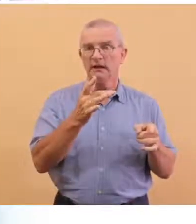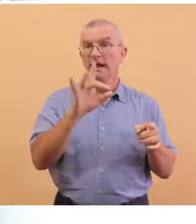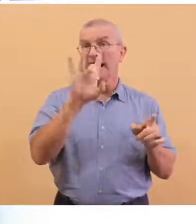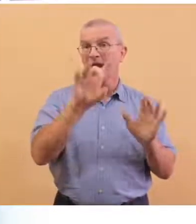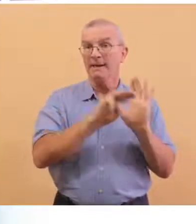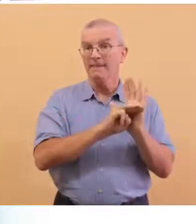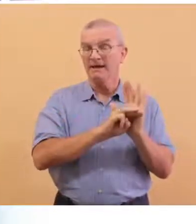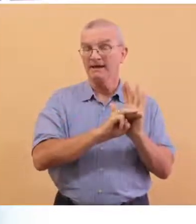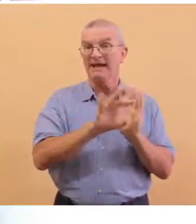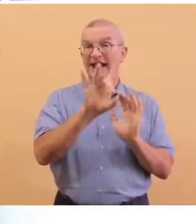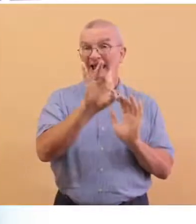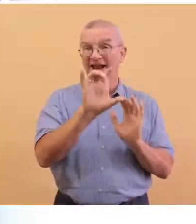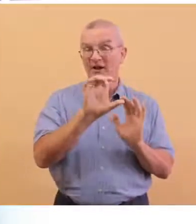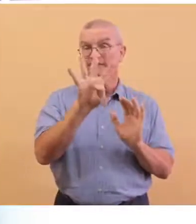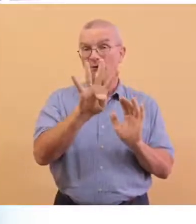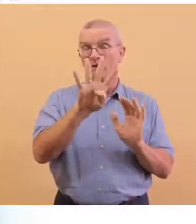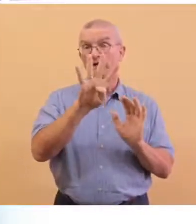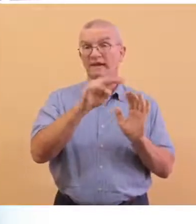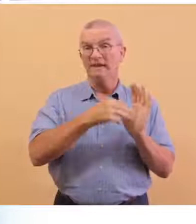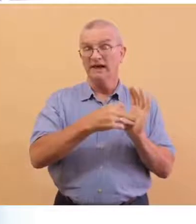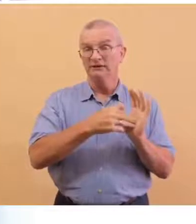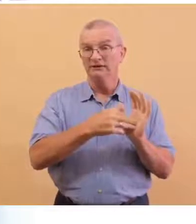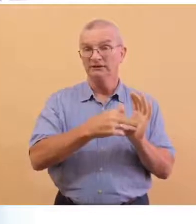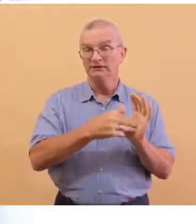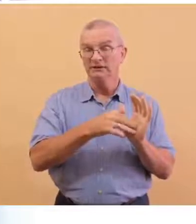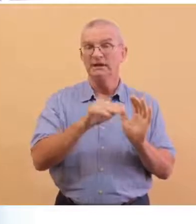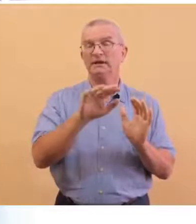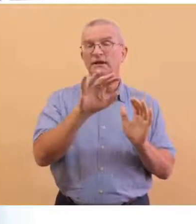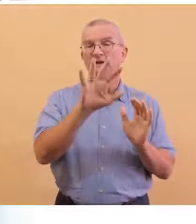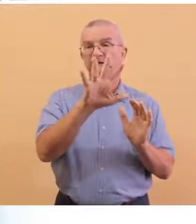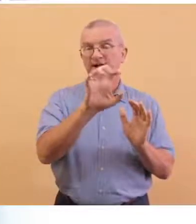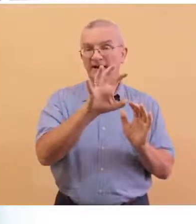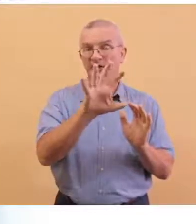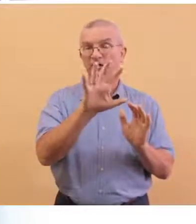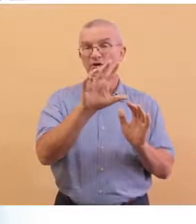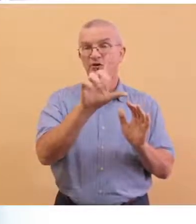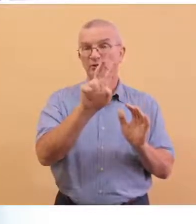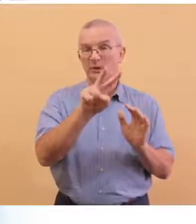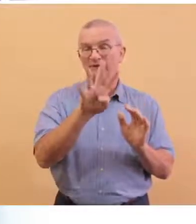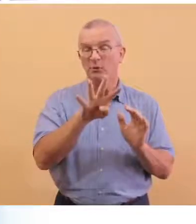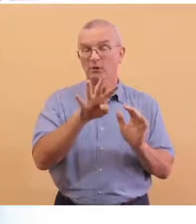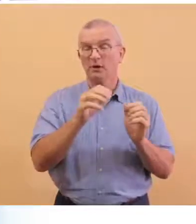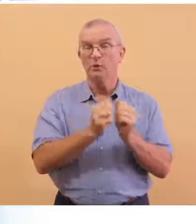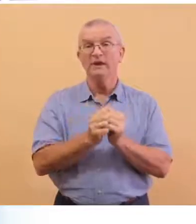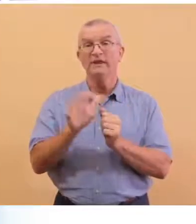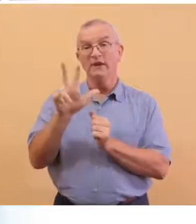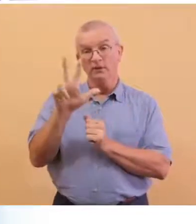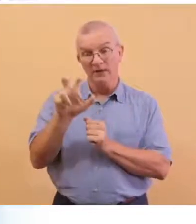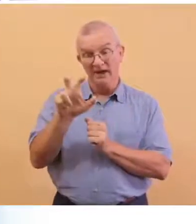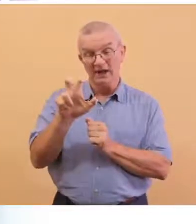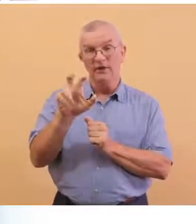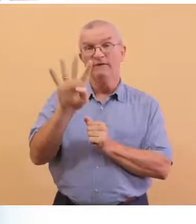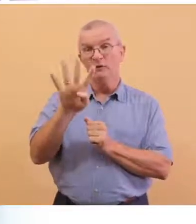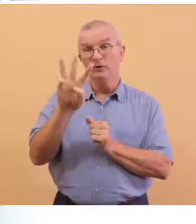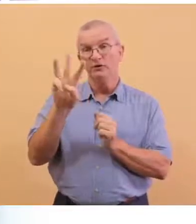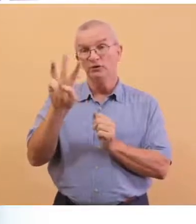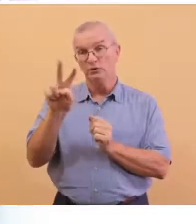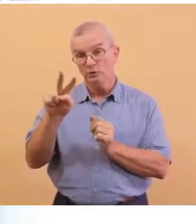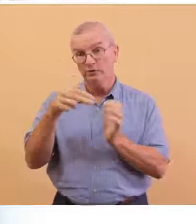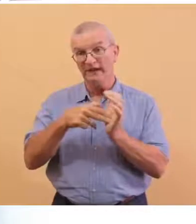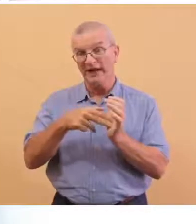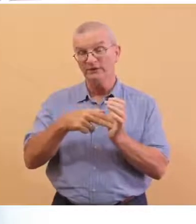,840,524, with 342